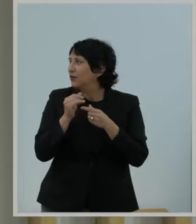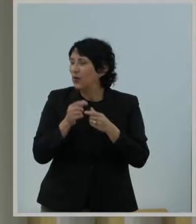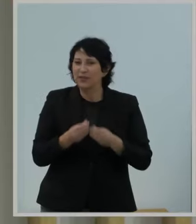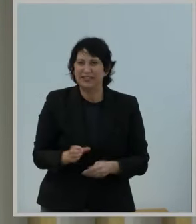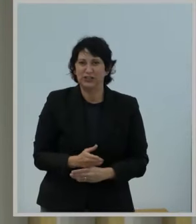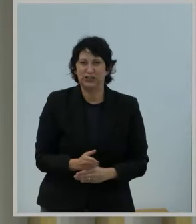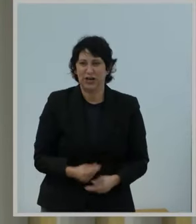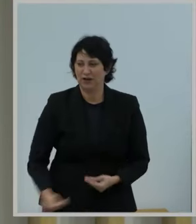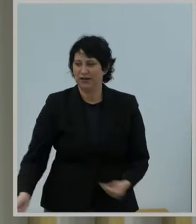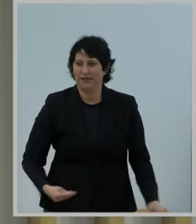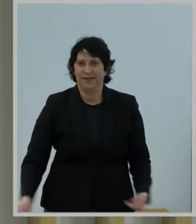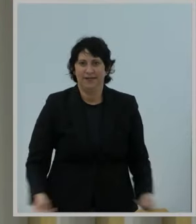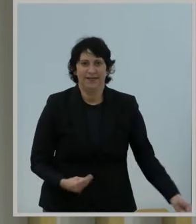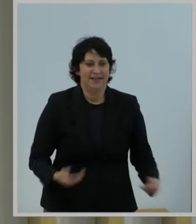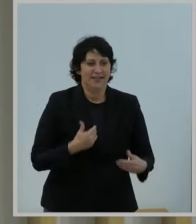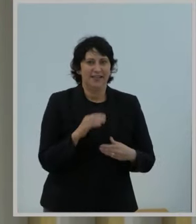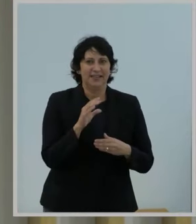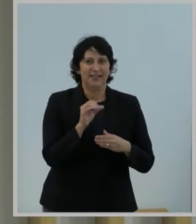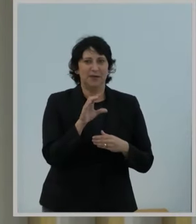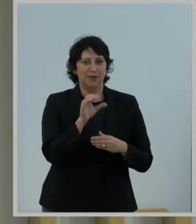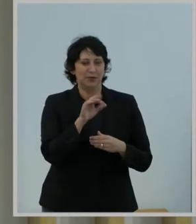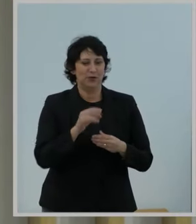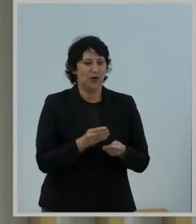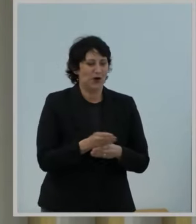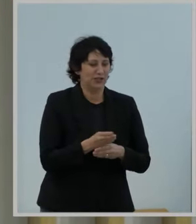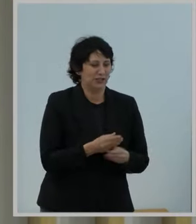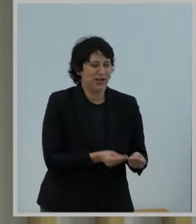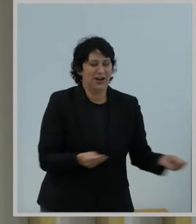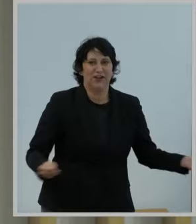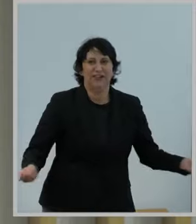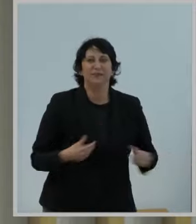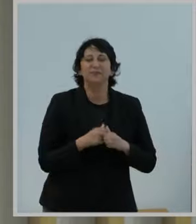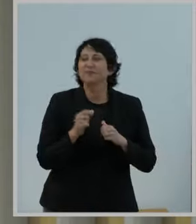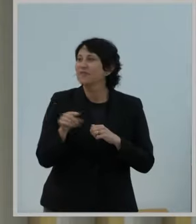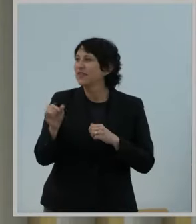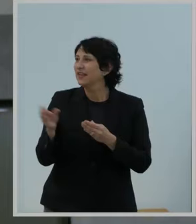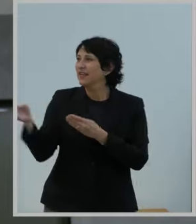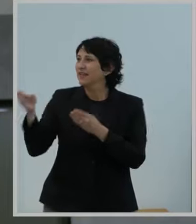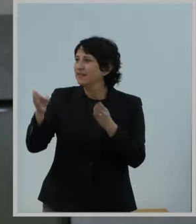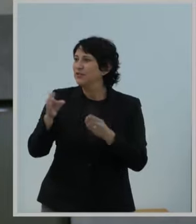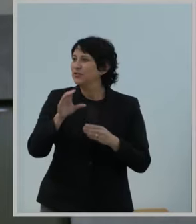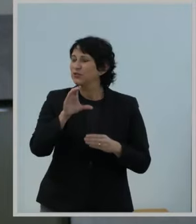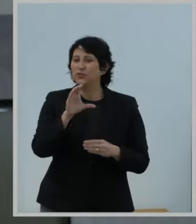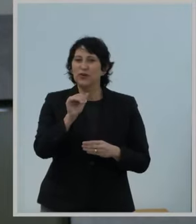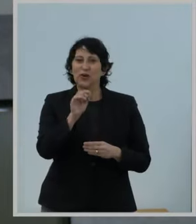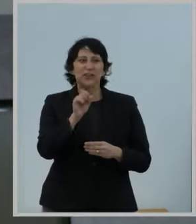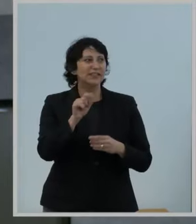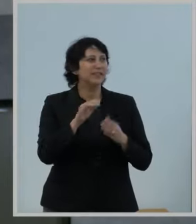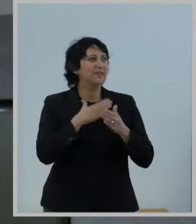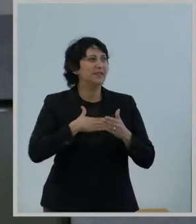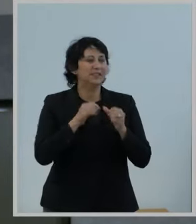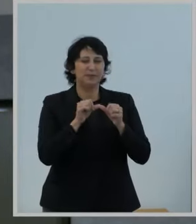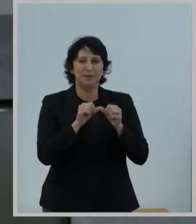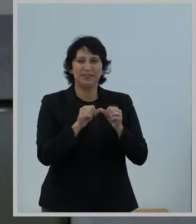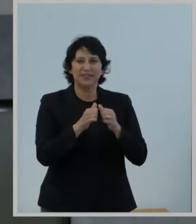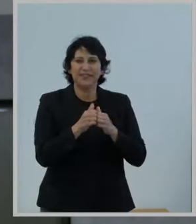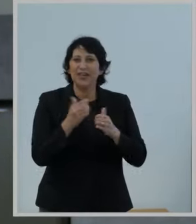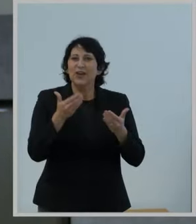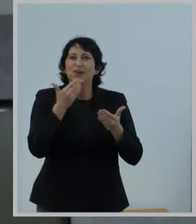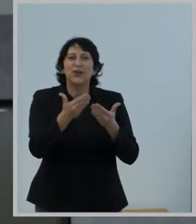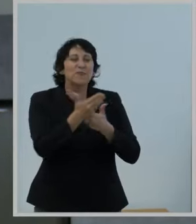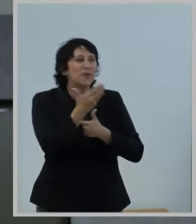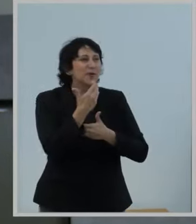All right. Back to the Six-Gigahertz Band. Mr. Rapazi, please proceed. Thank you, and good morning, Madam Chairwoman and